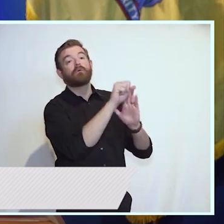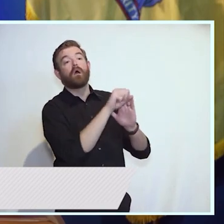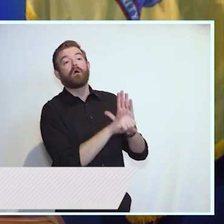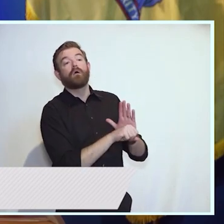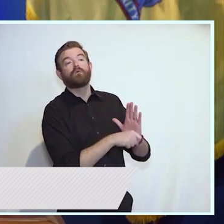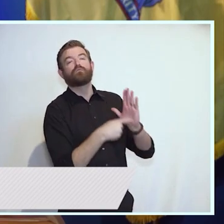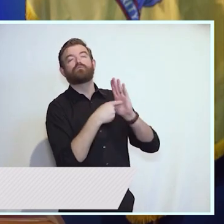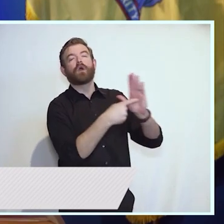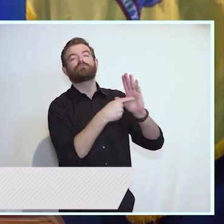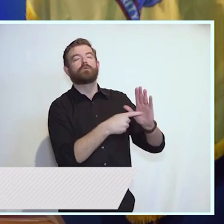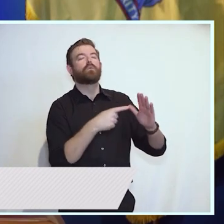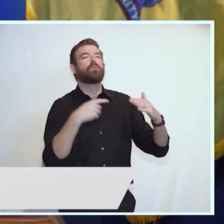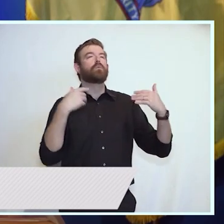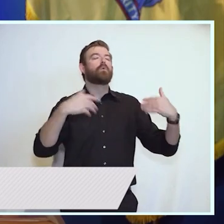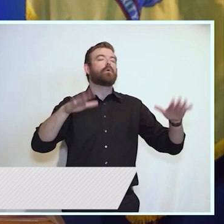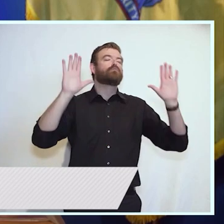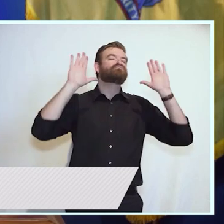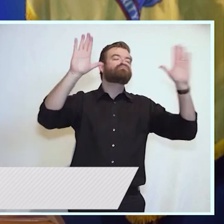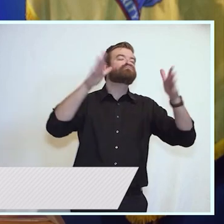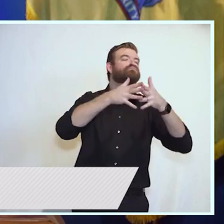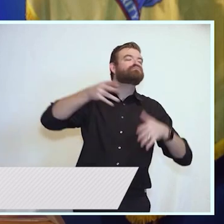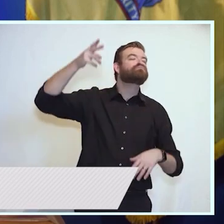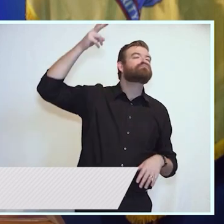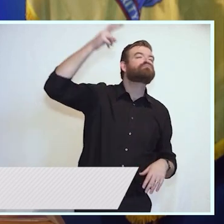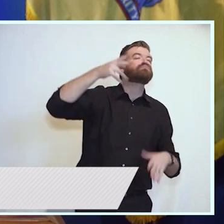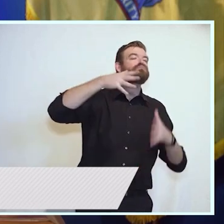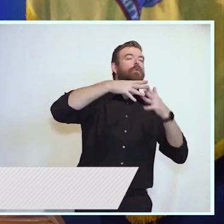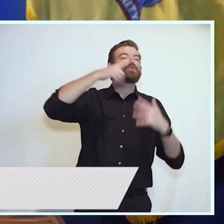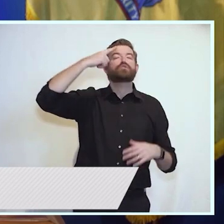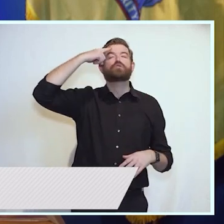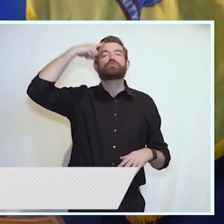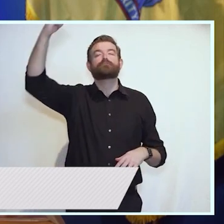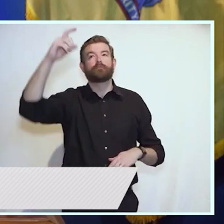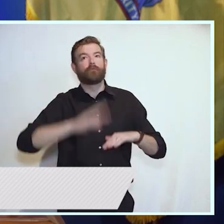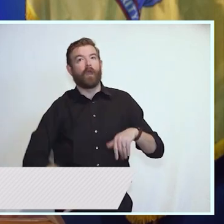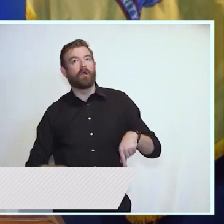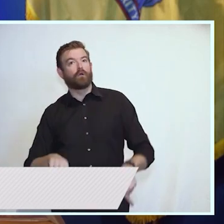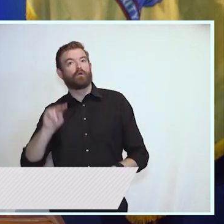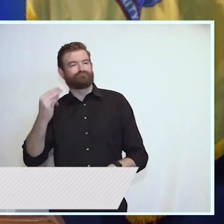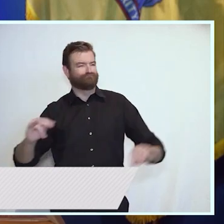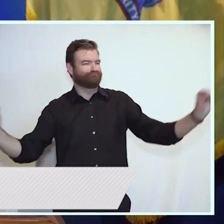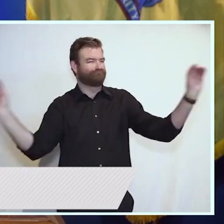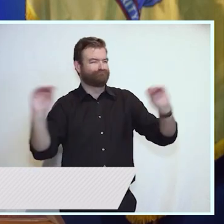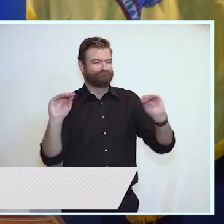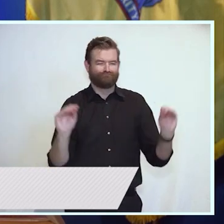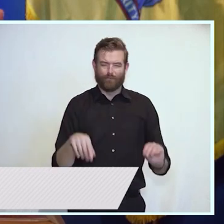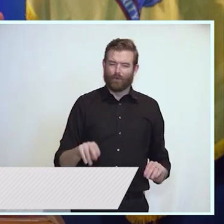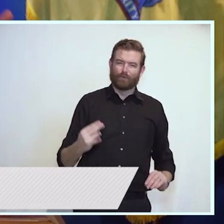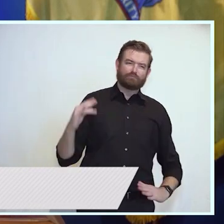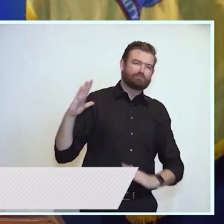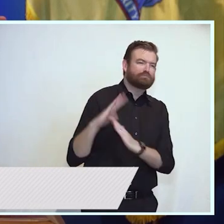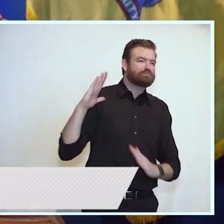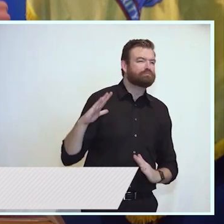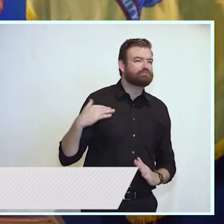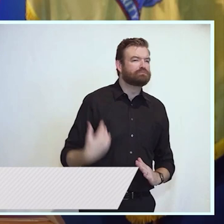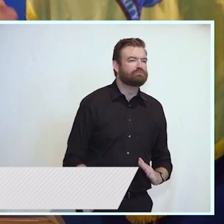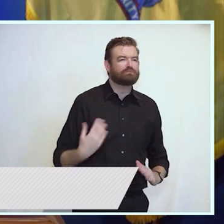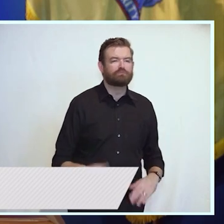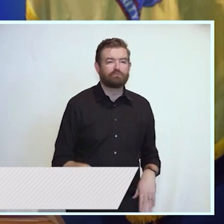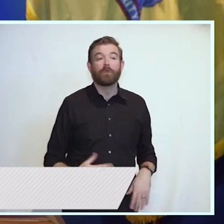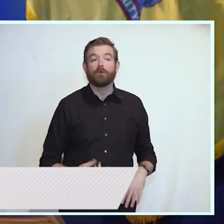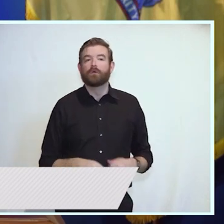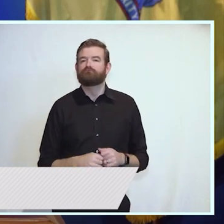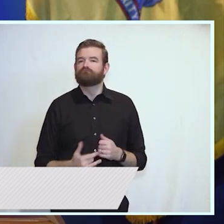of the American dream more than ours. So this is our shared task for the year ahead. A stronger New Jersey where we